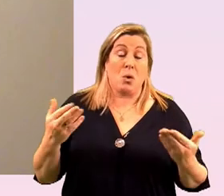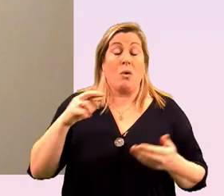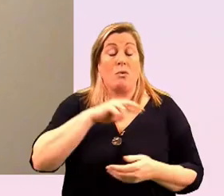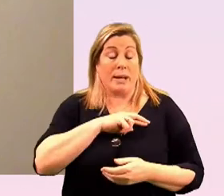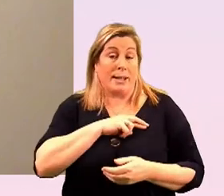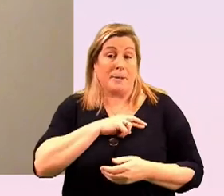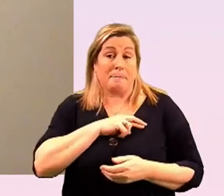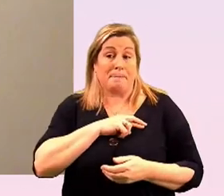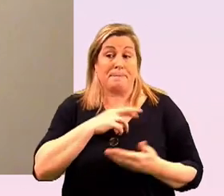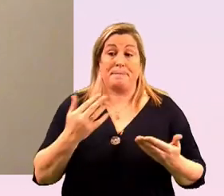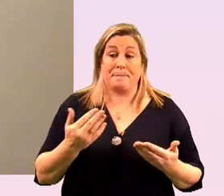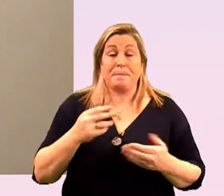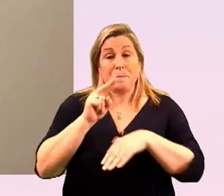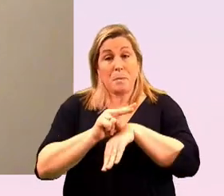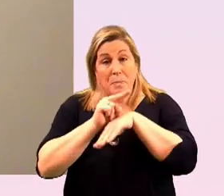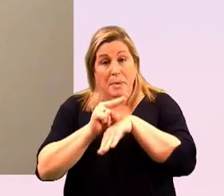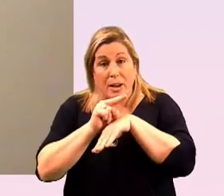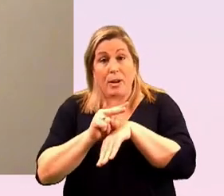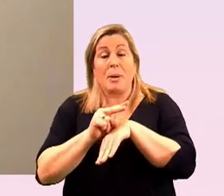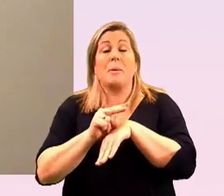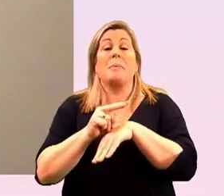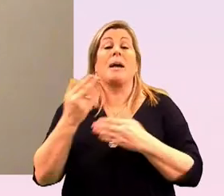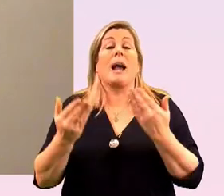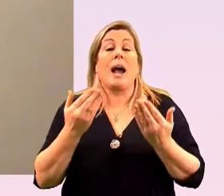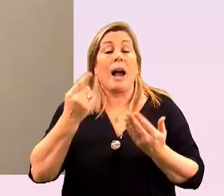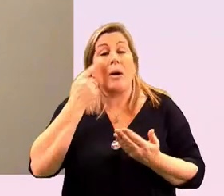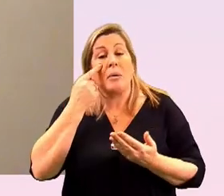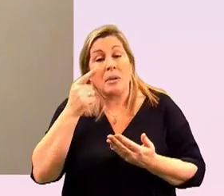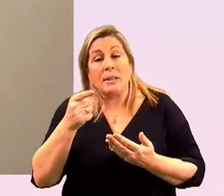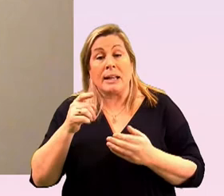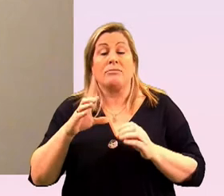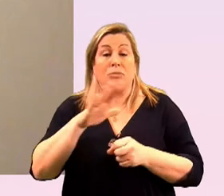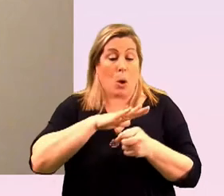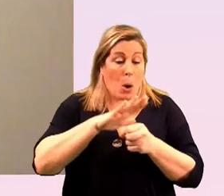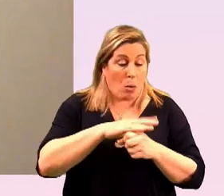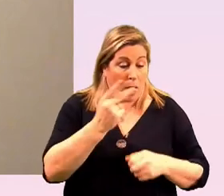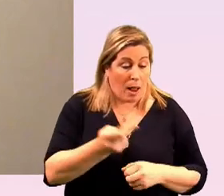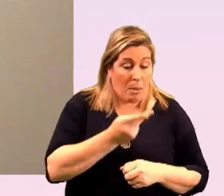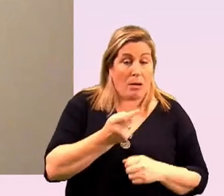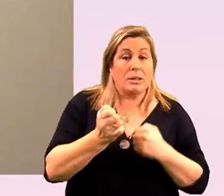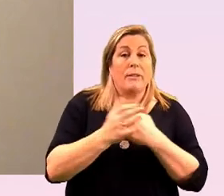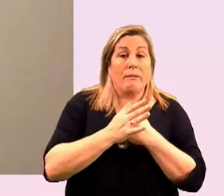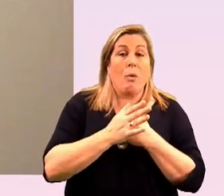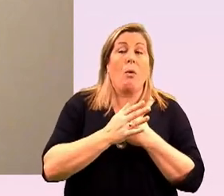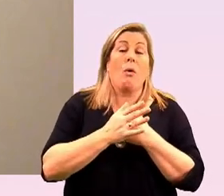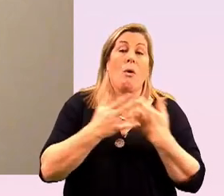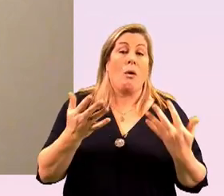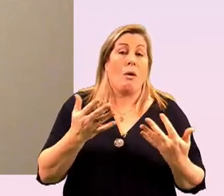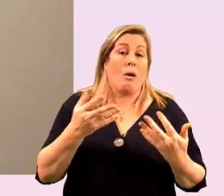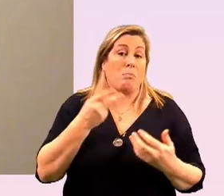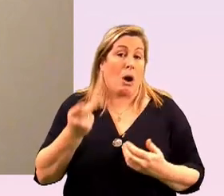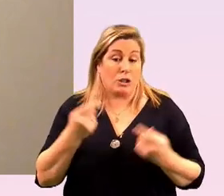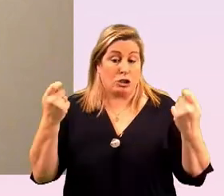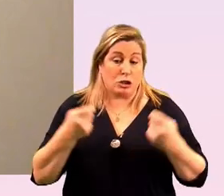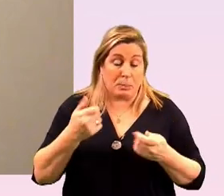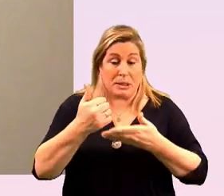i suppose those observing how it's looked at uh local partners for for uh for partnership and